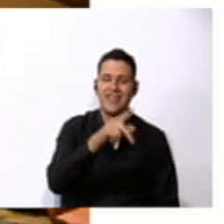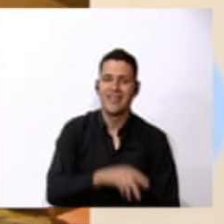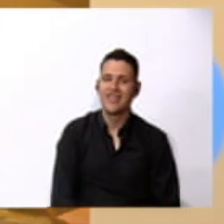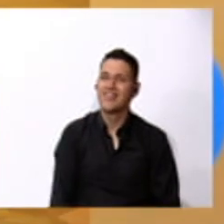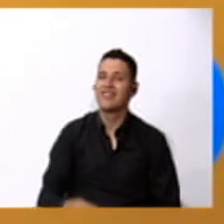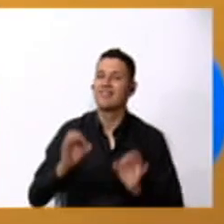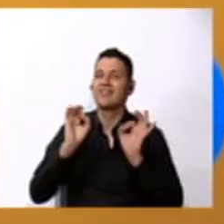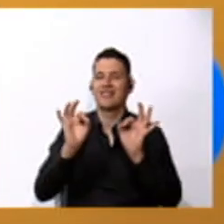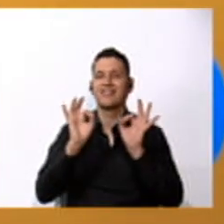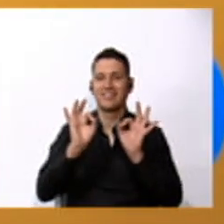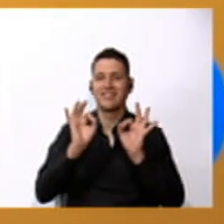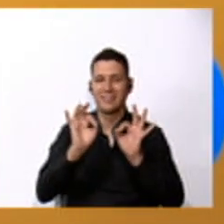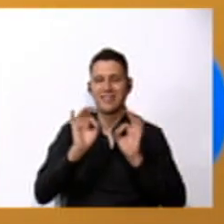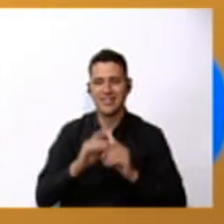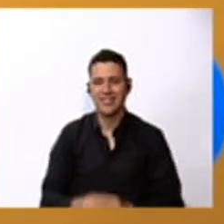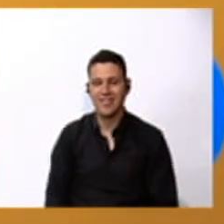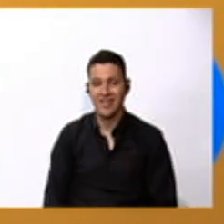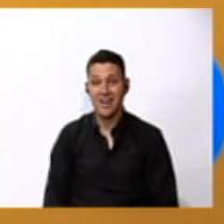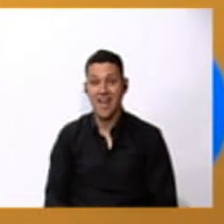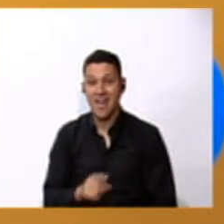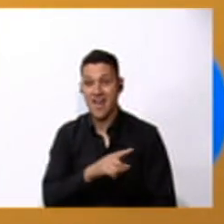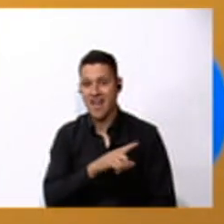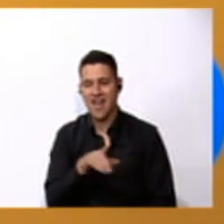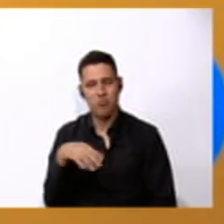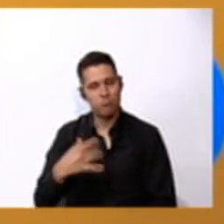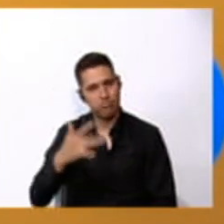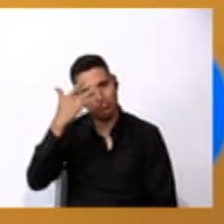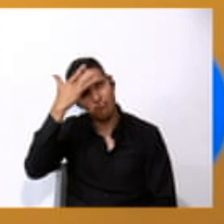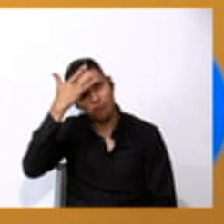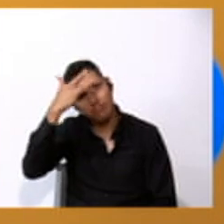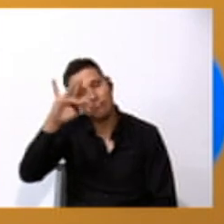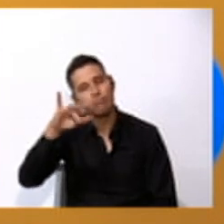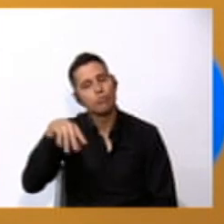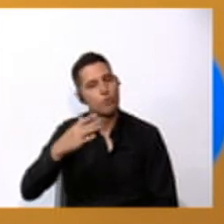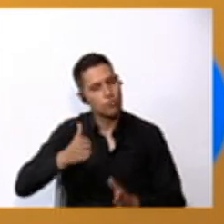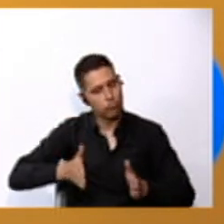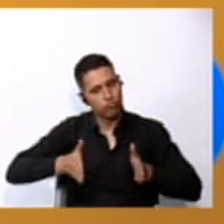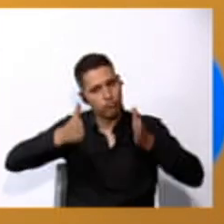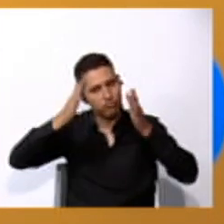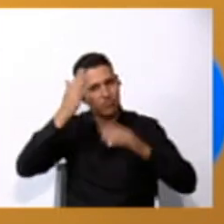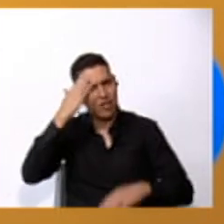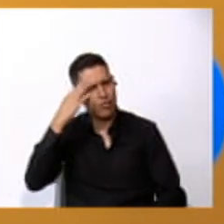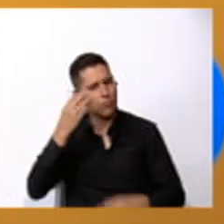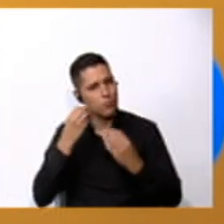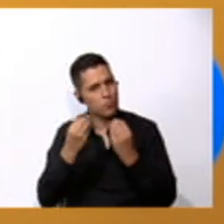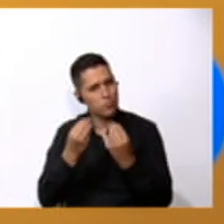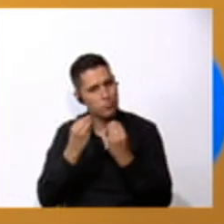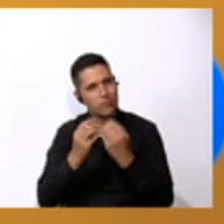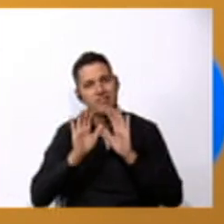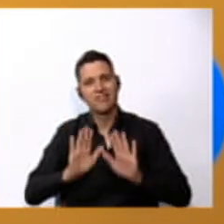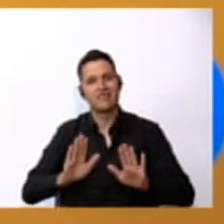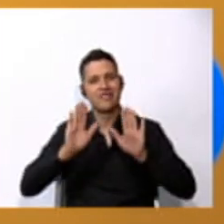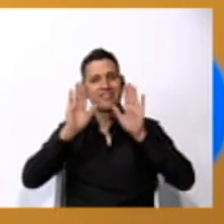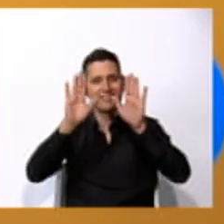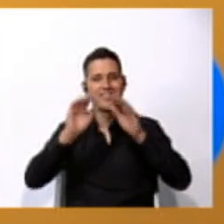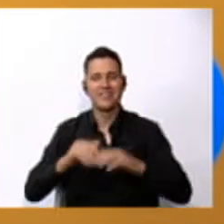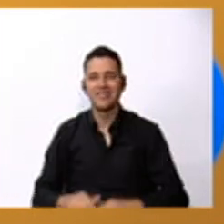Very good. Ah, you are masters of buildings. Excellent. Very good.